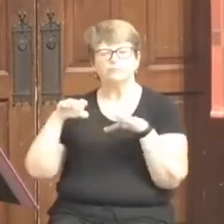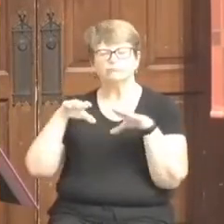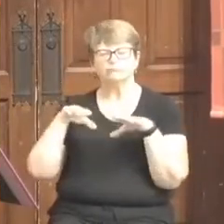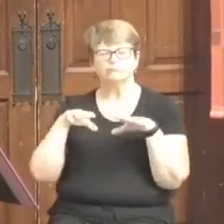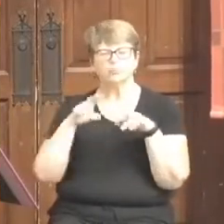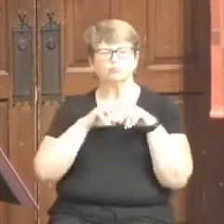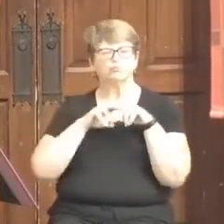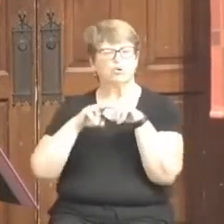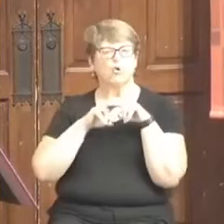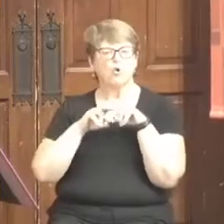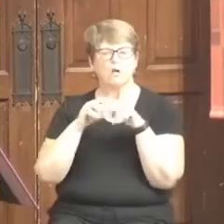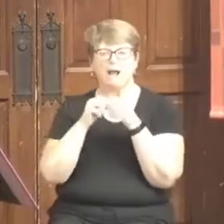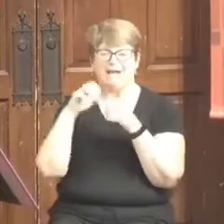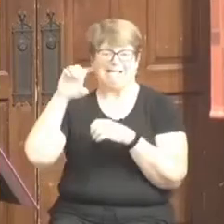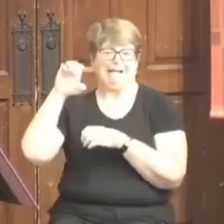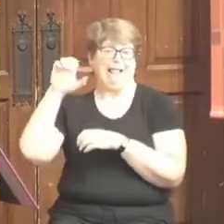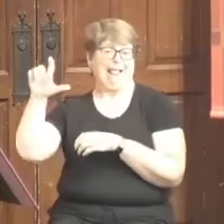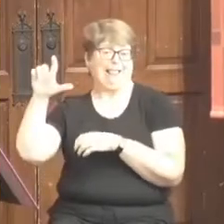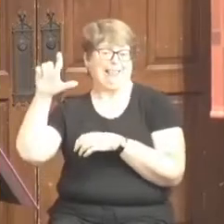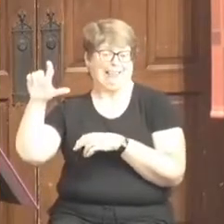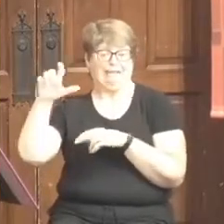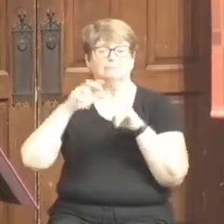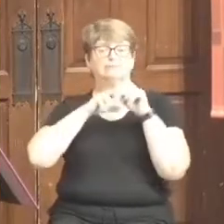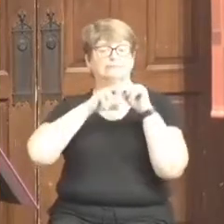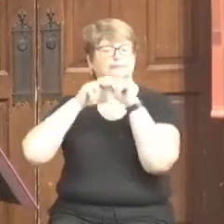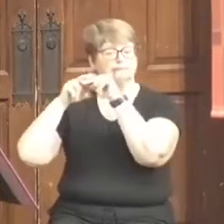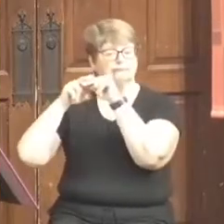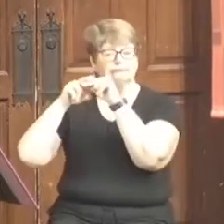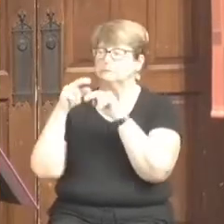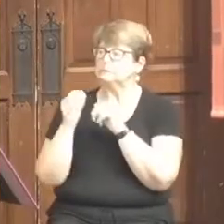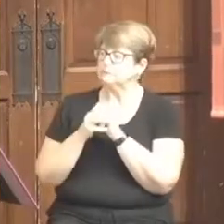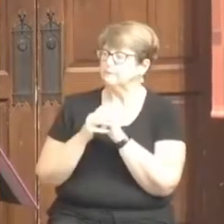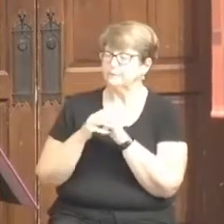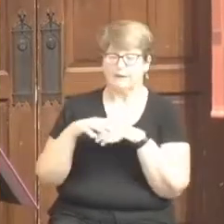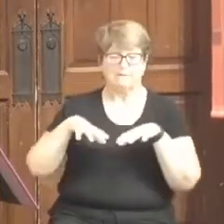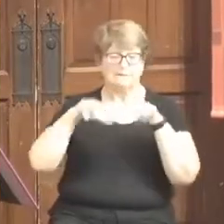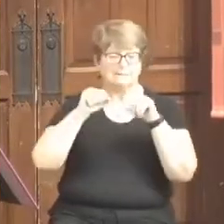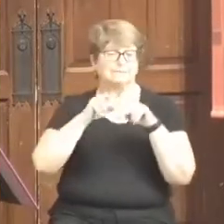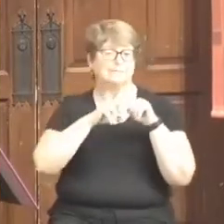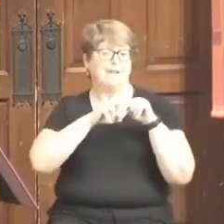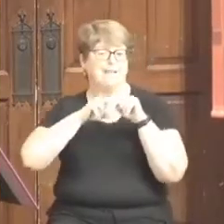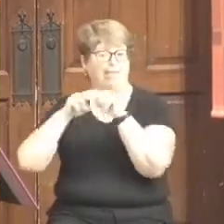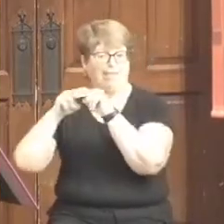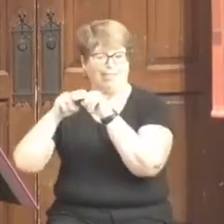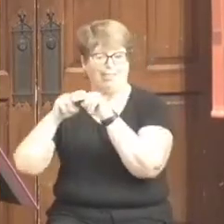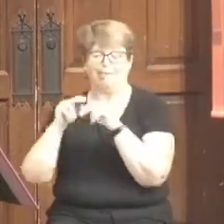which we called the L. Sometimes we said, let's get the L out of Frankfurt.